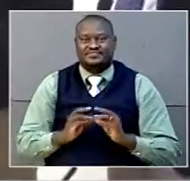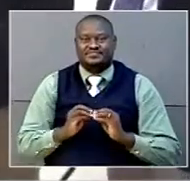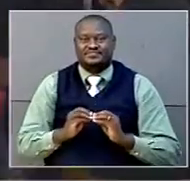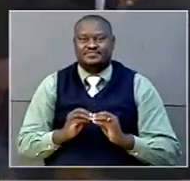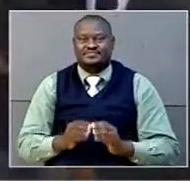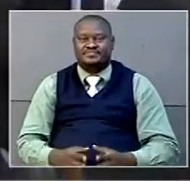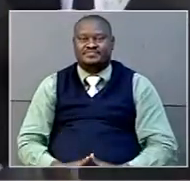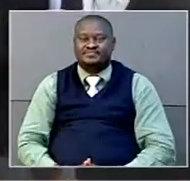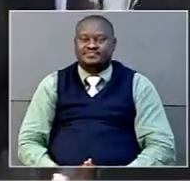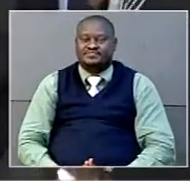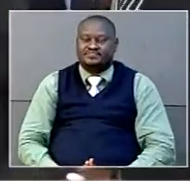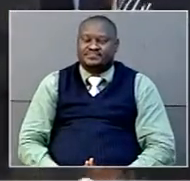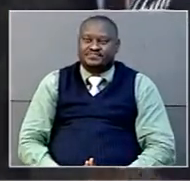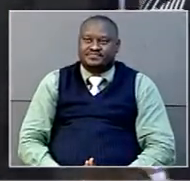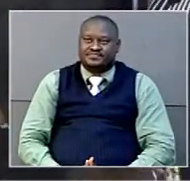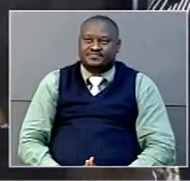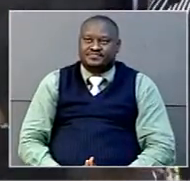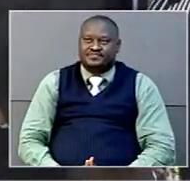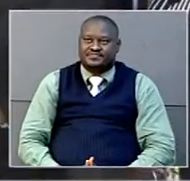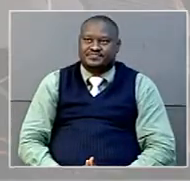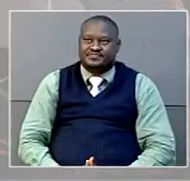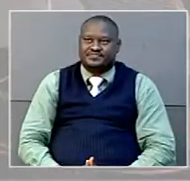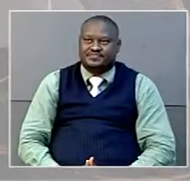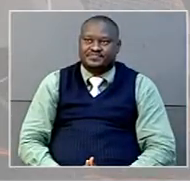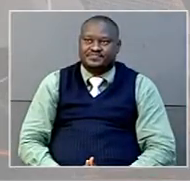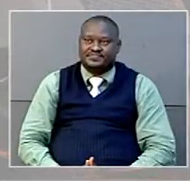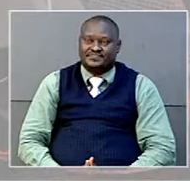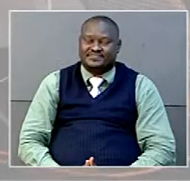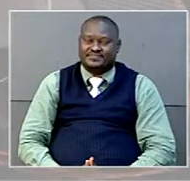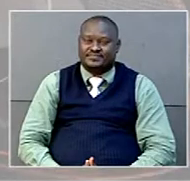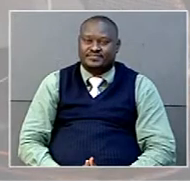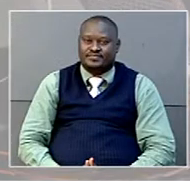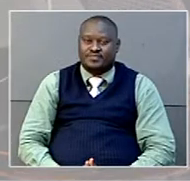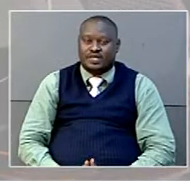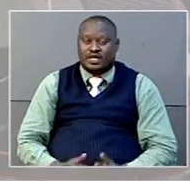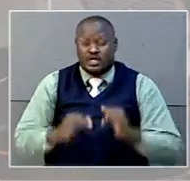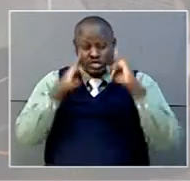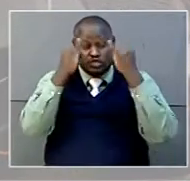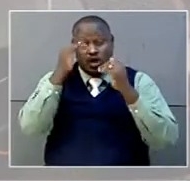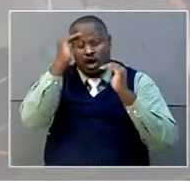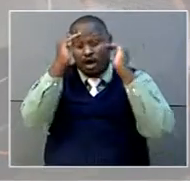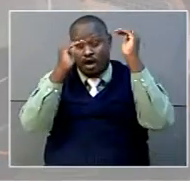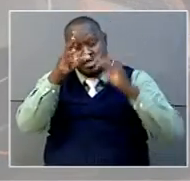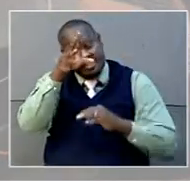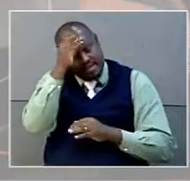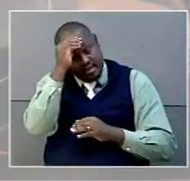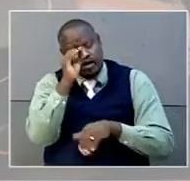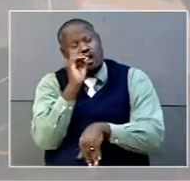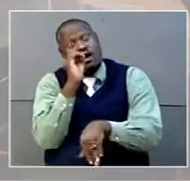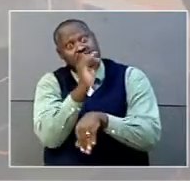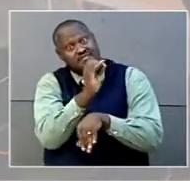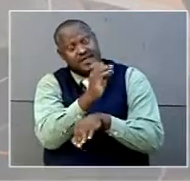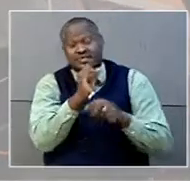reporting in Kampala. Now, higher institutions of learning have been advised to